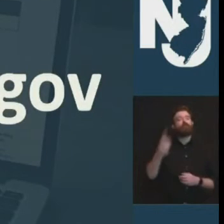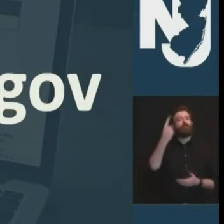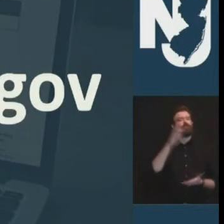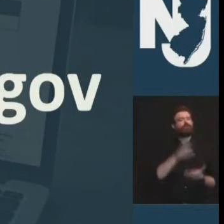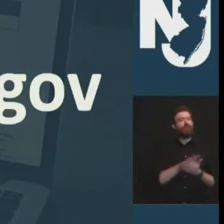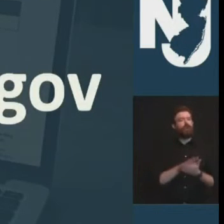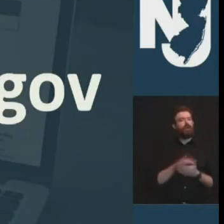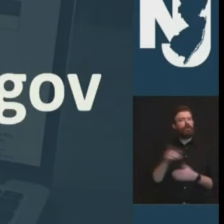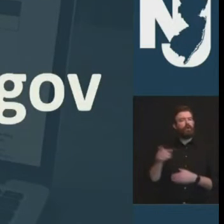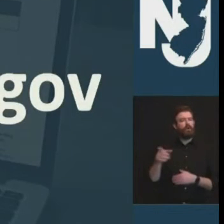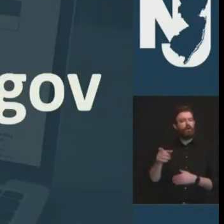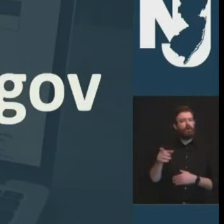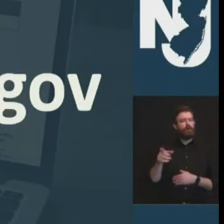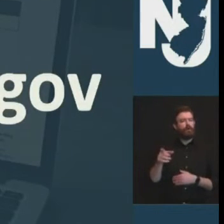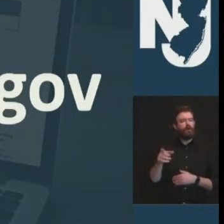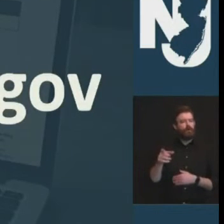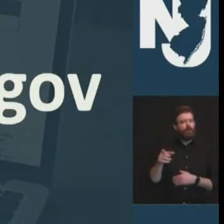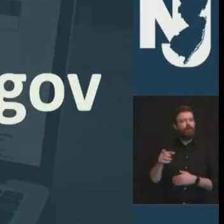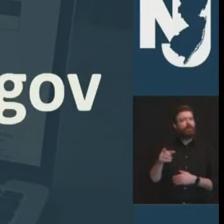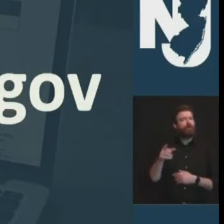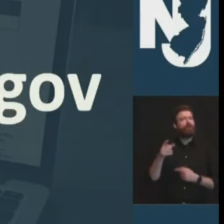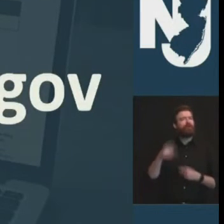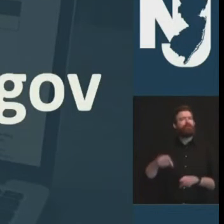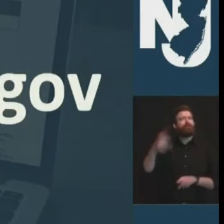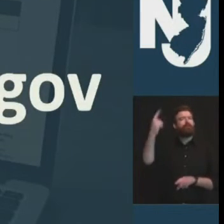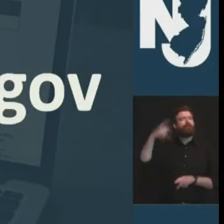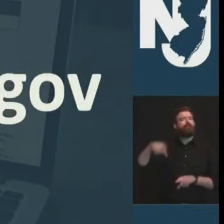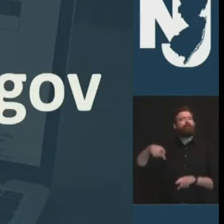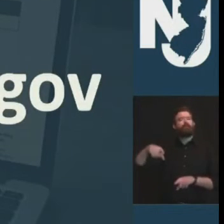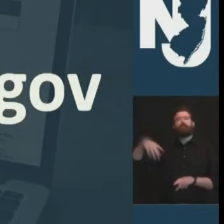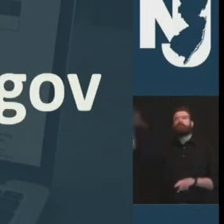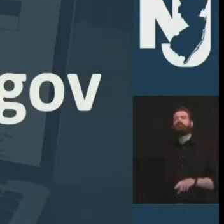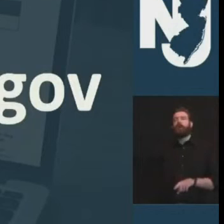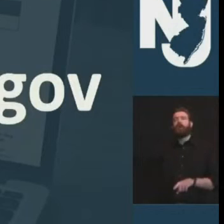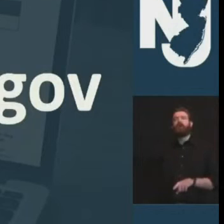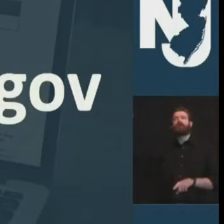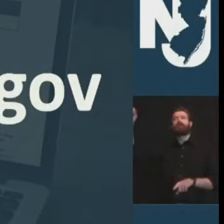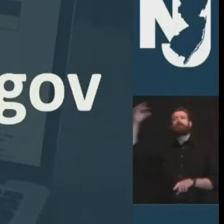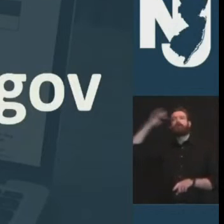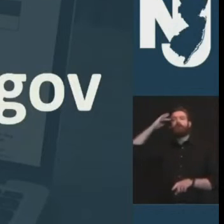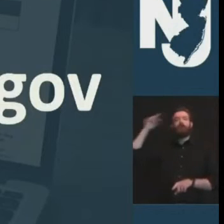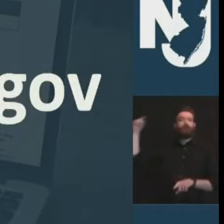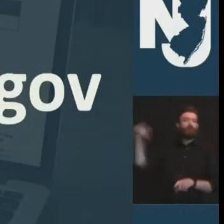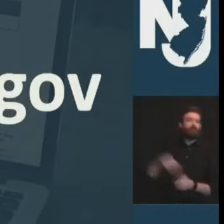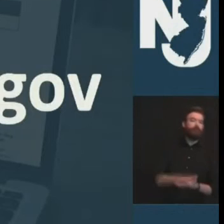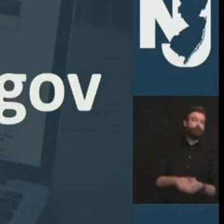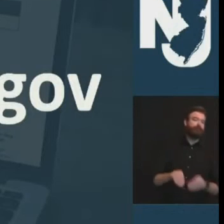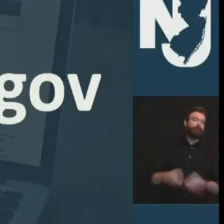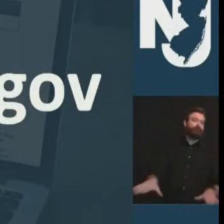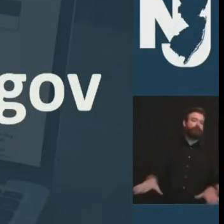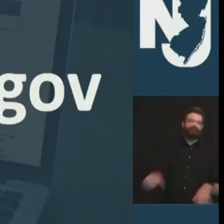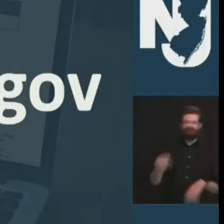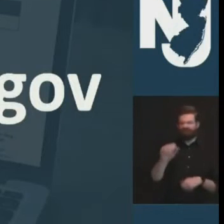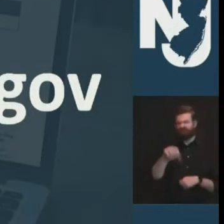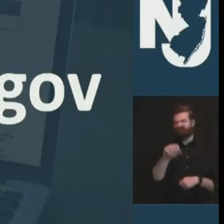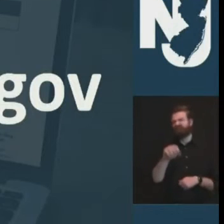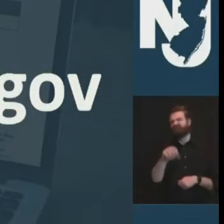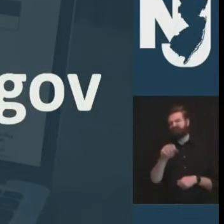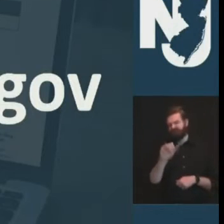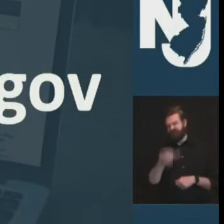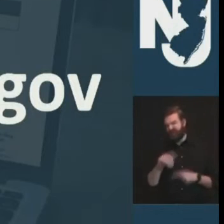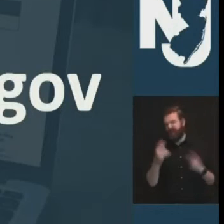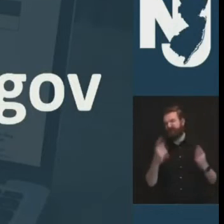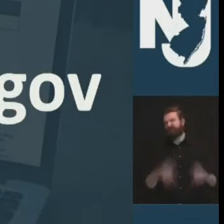the school you got to be very careful of that uh that does that has existed does exist and you've seen districts from one you know